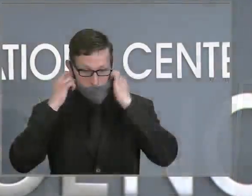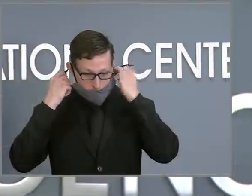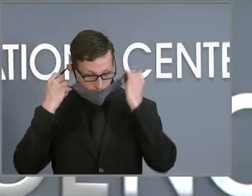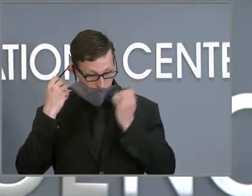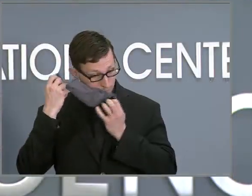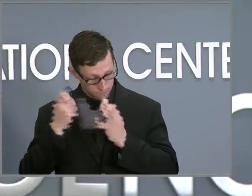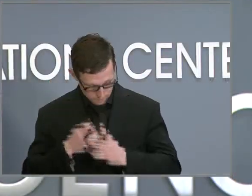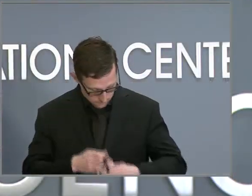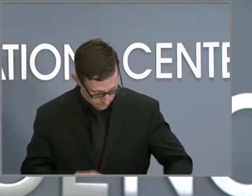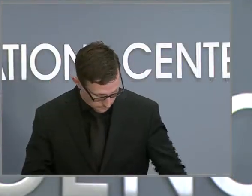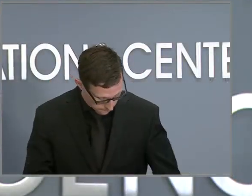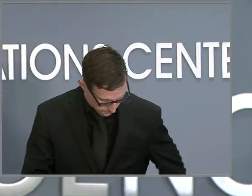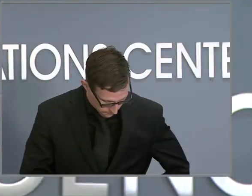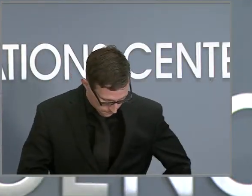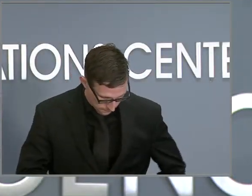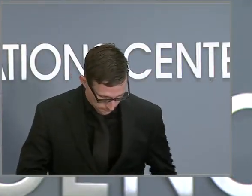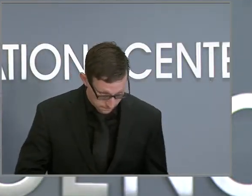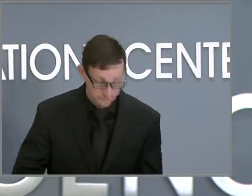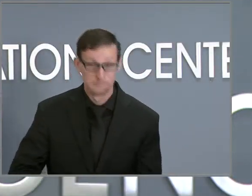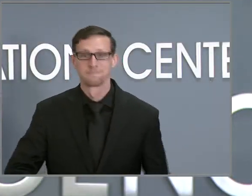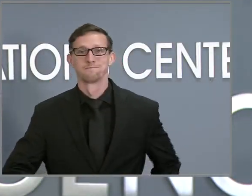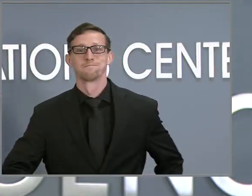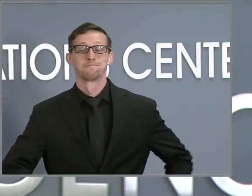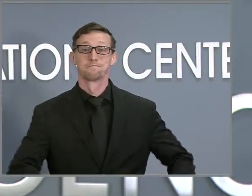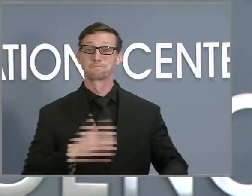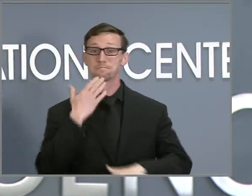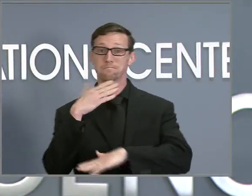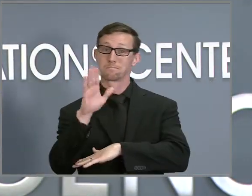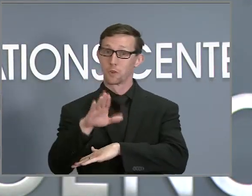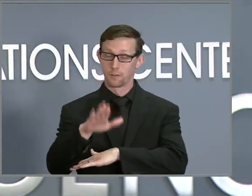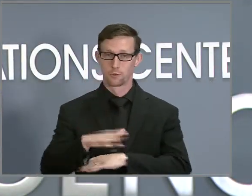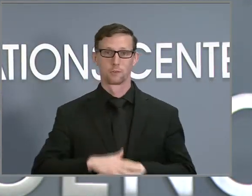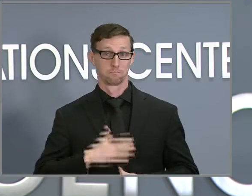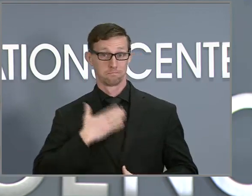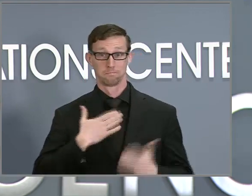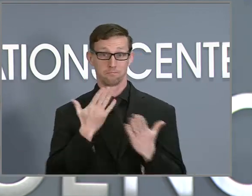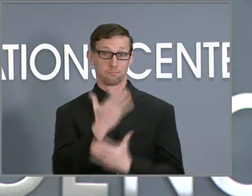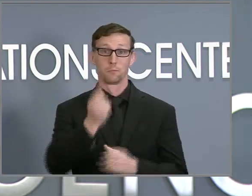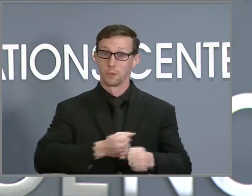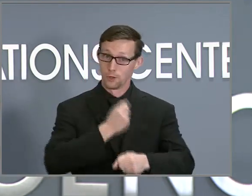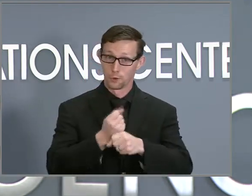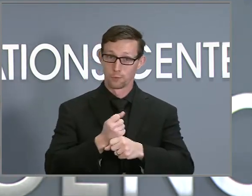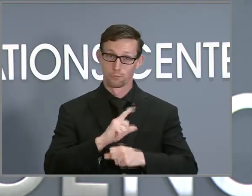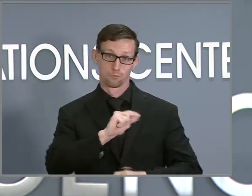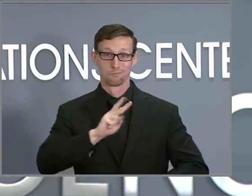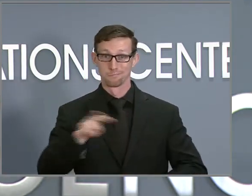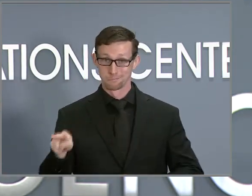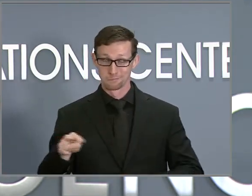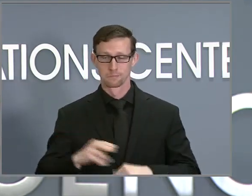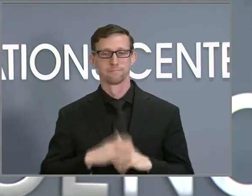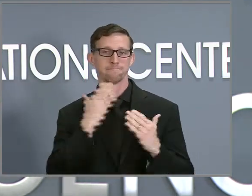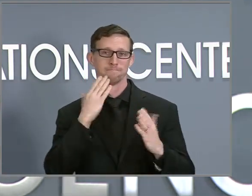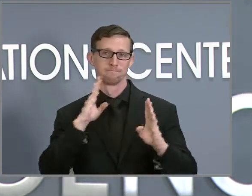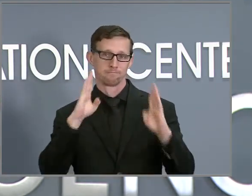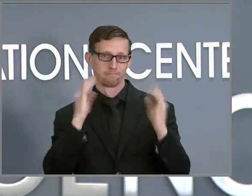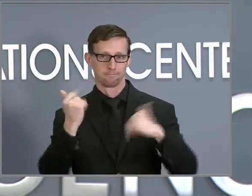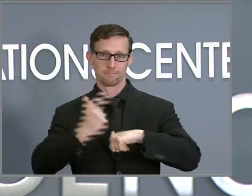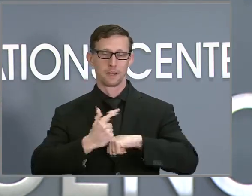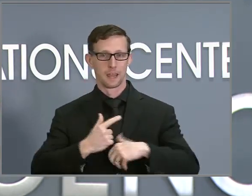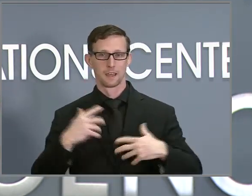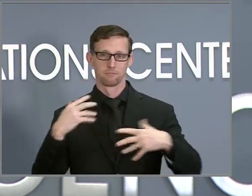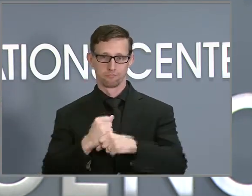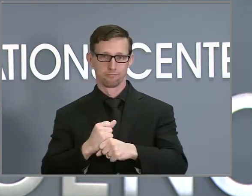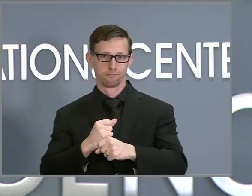Well, good afternoon and Happy New Year, everybody. Thank you for joining today's briefing. As of today, we have 10